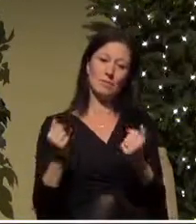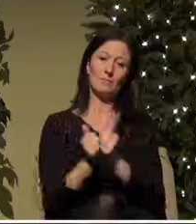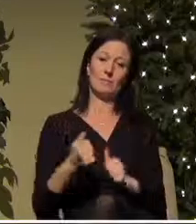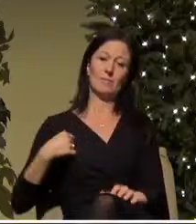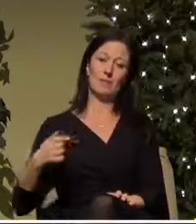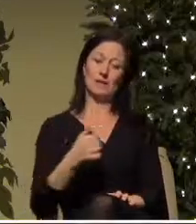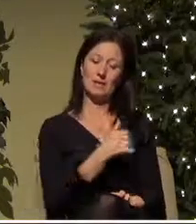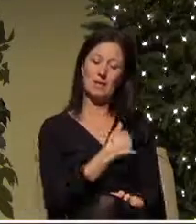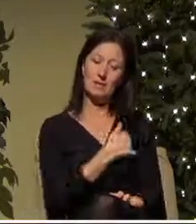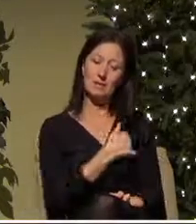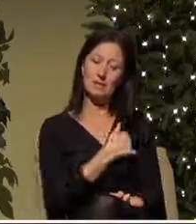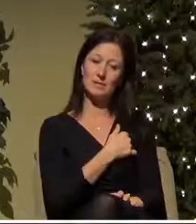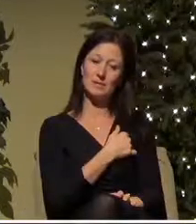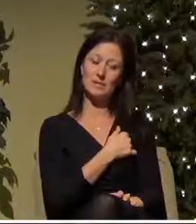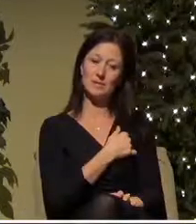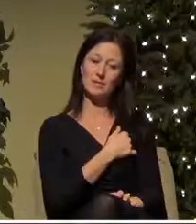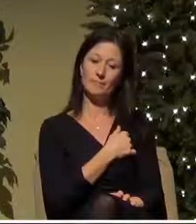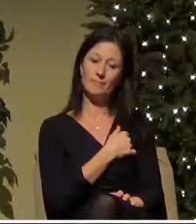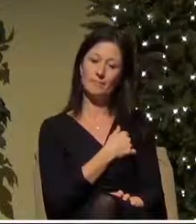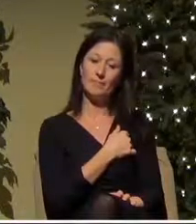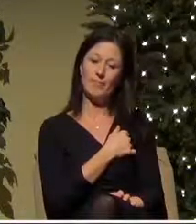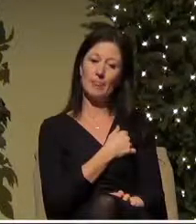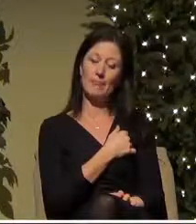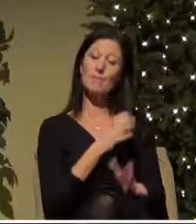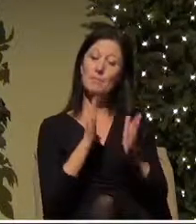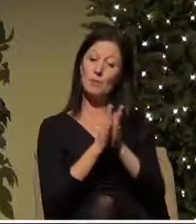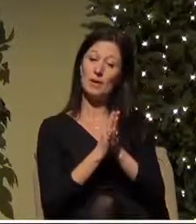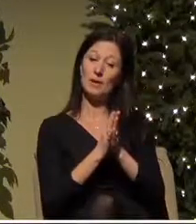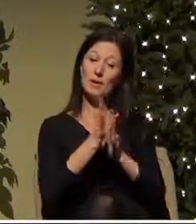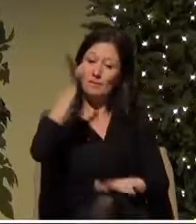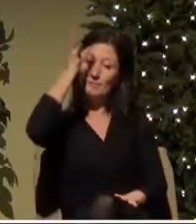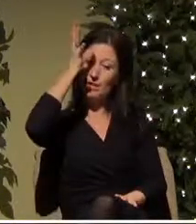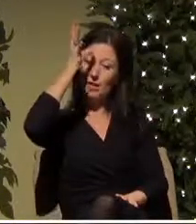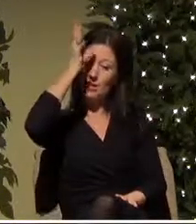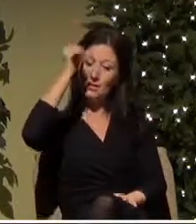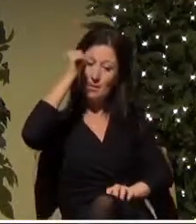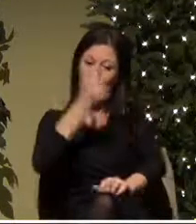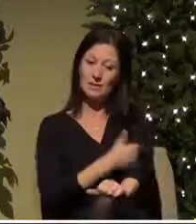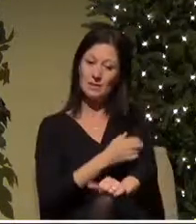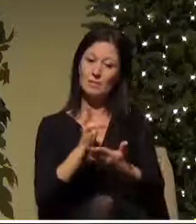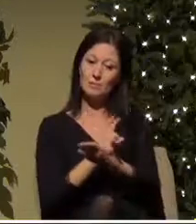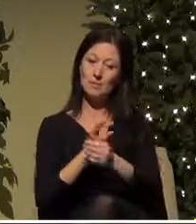Word we pray these things Father Son and Holy Spirit amen